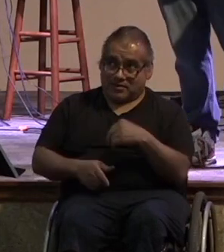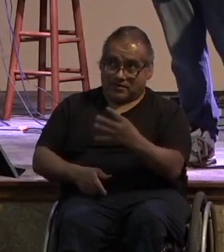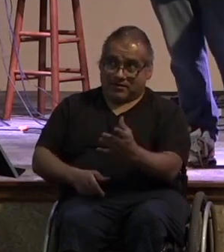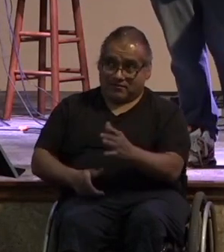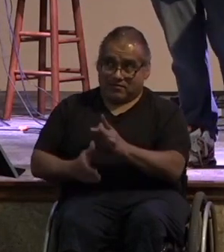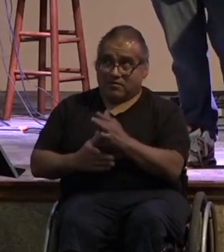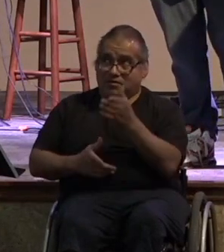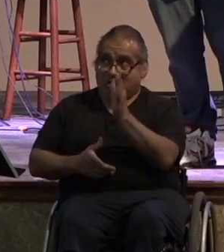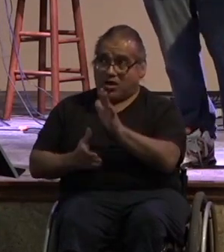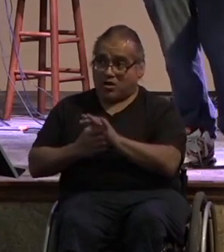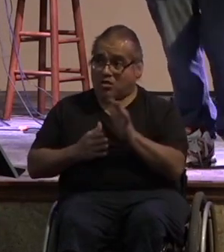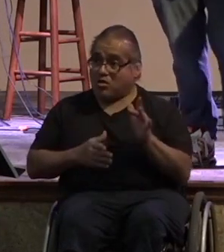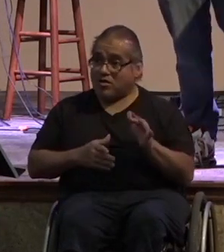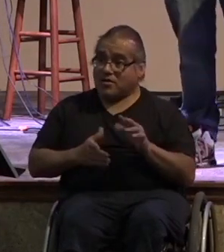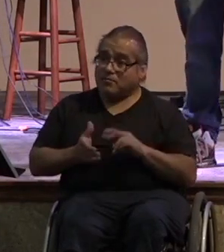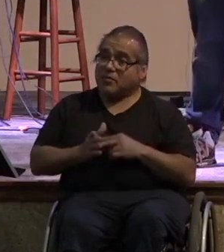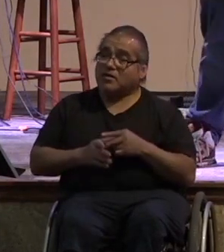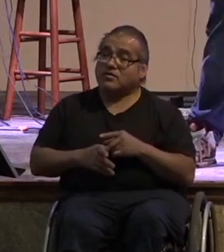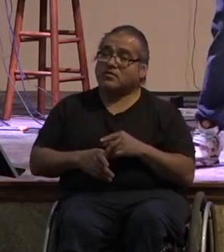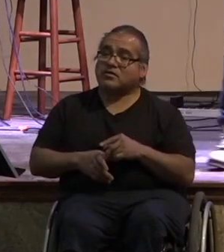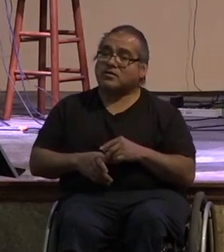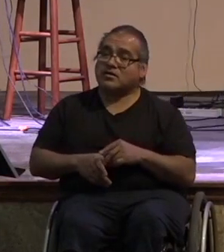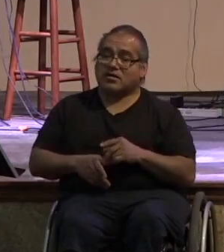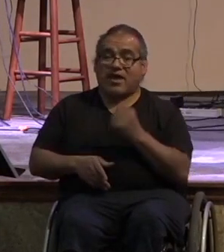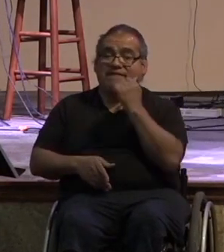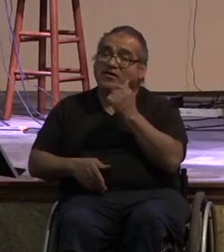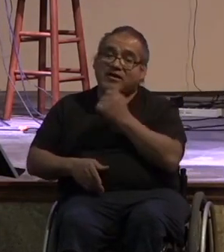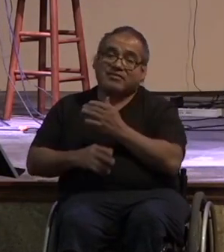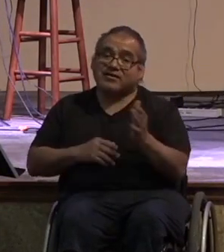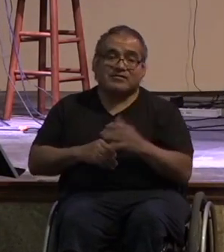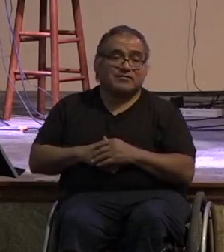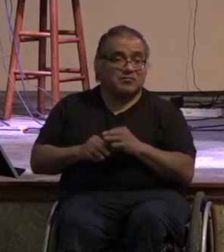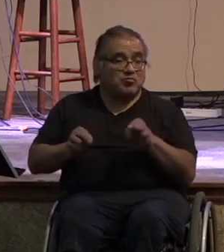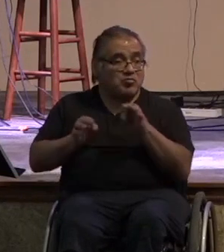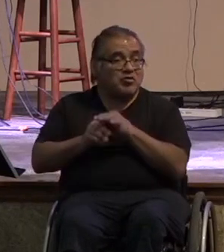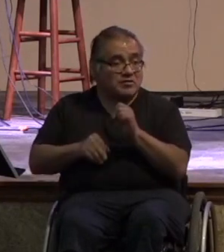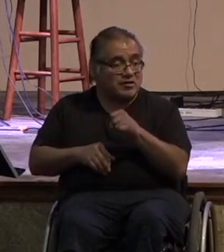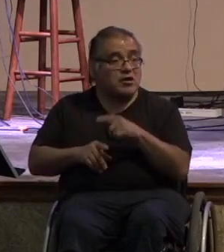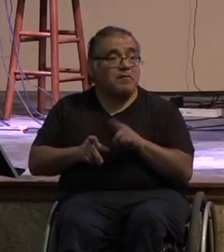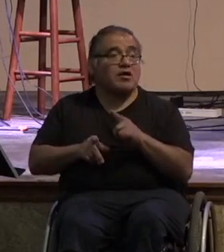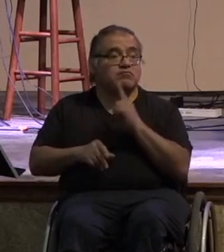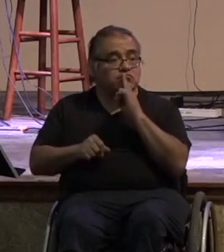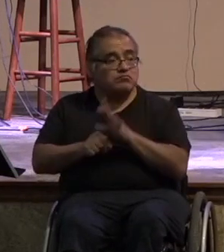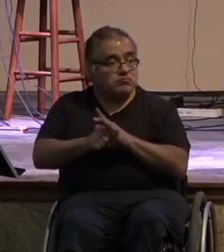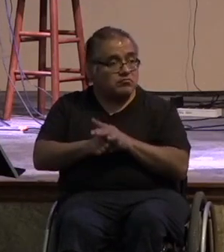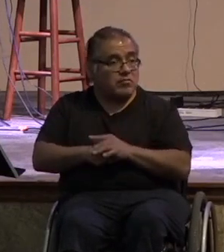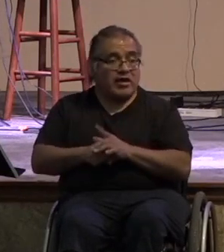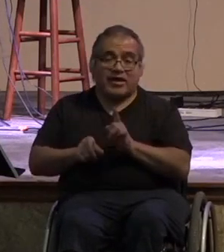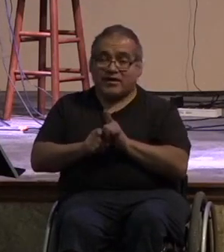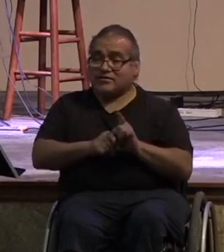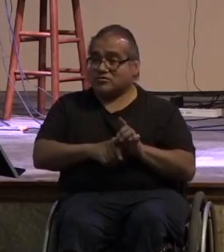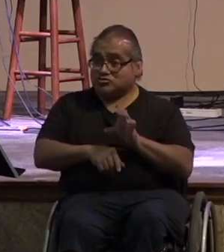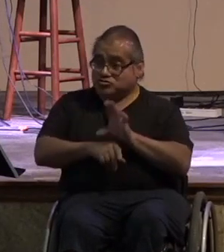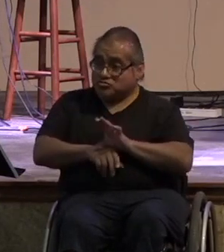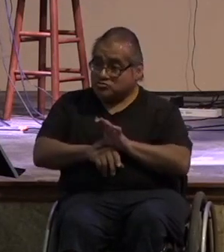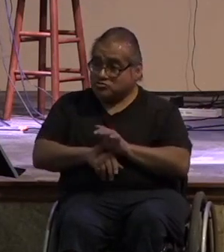god it does it's practical but it does right it speaks of our commitment as a family of